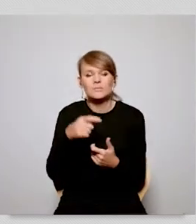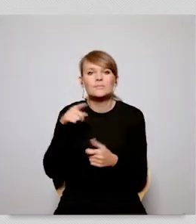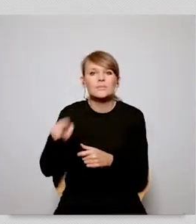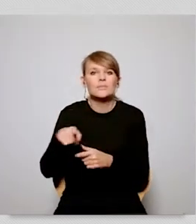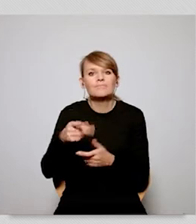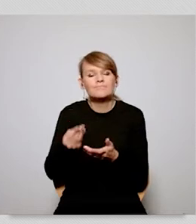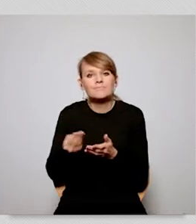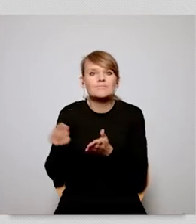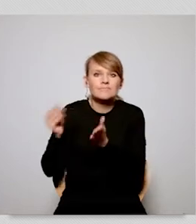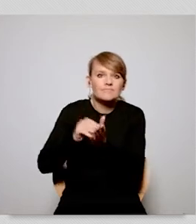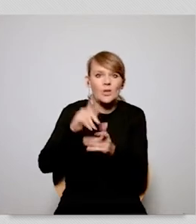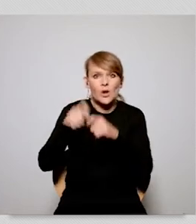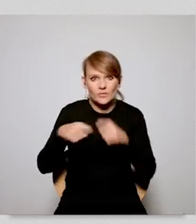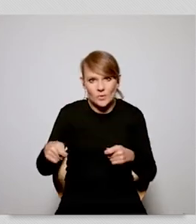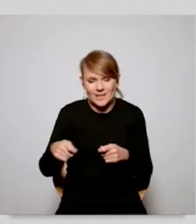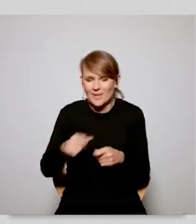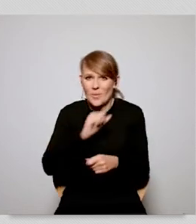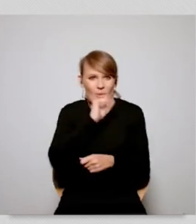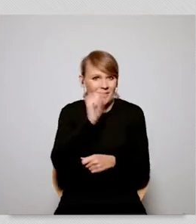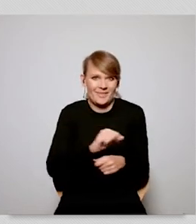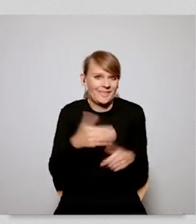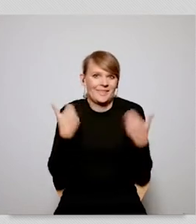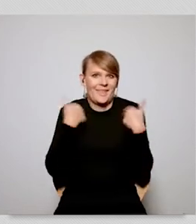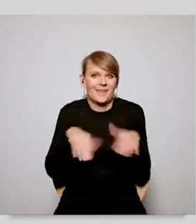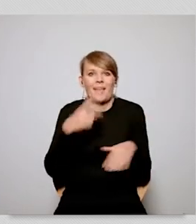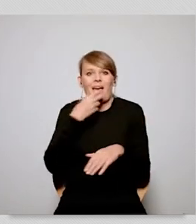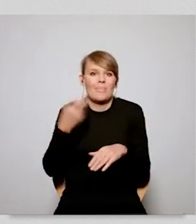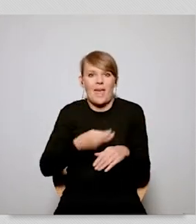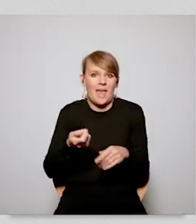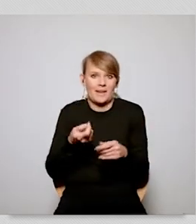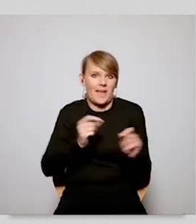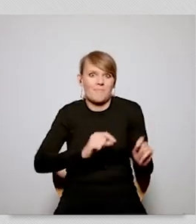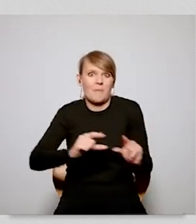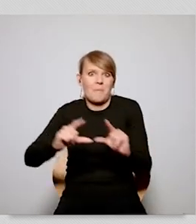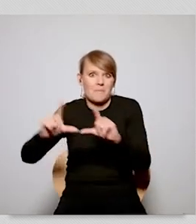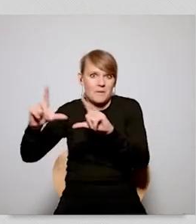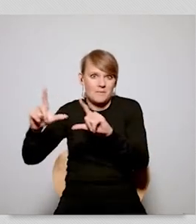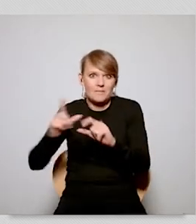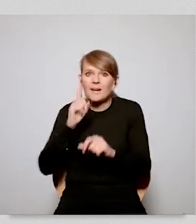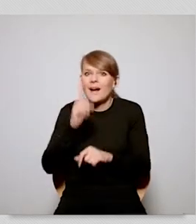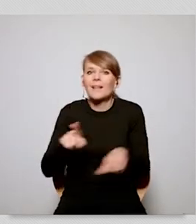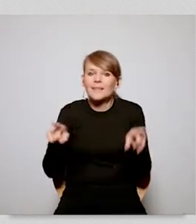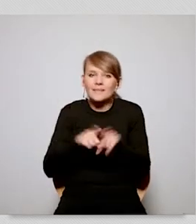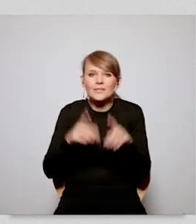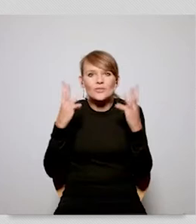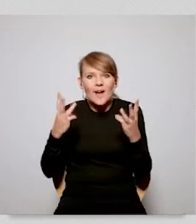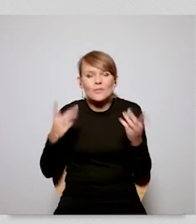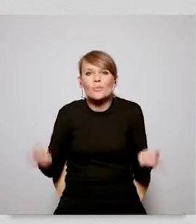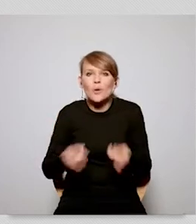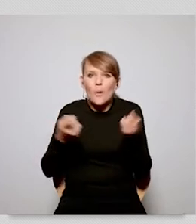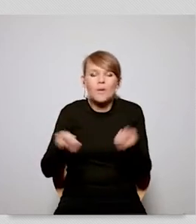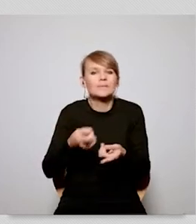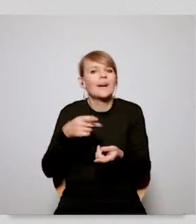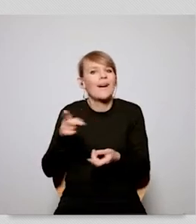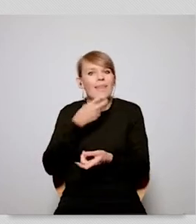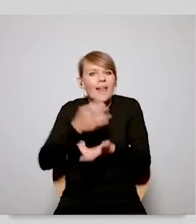any steps or towards making energy more expensive it is about